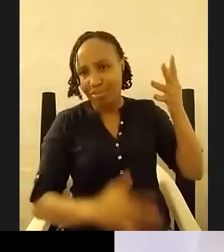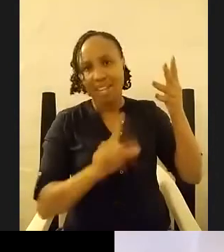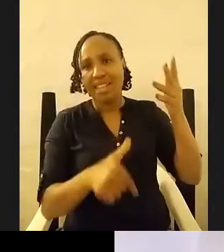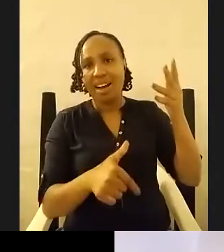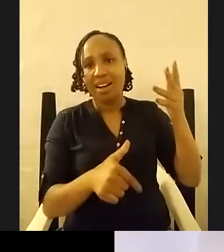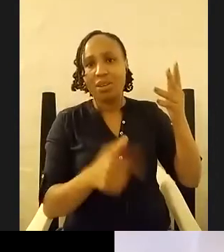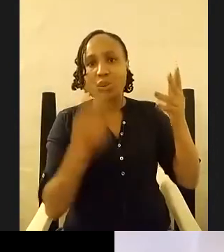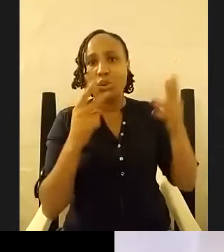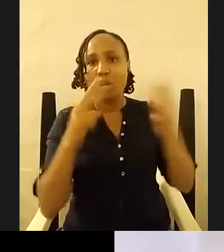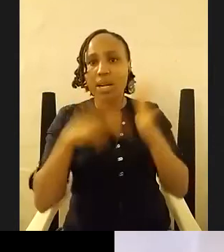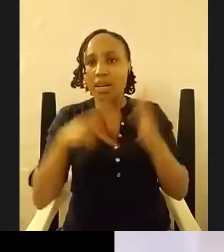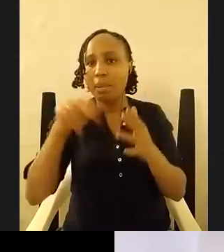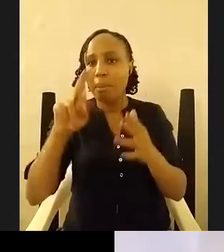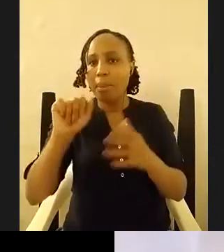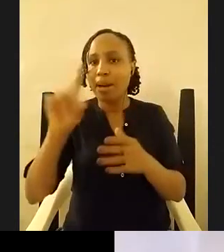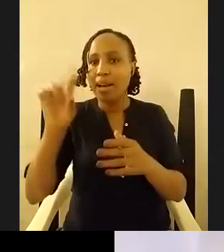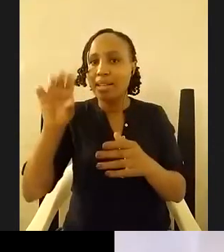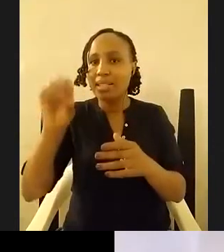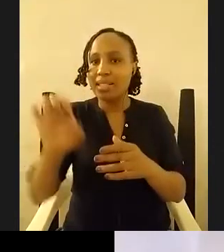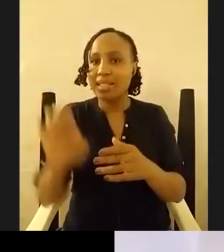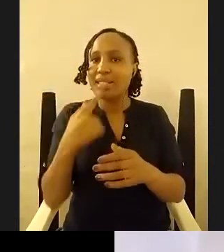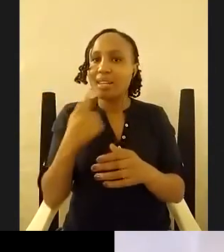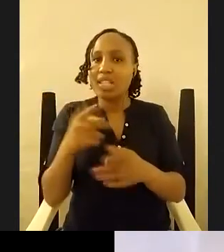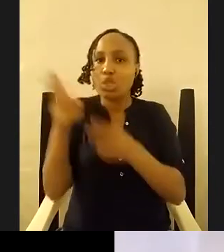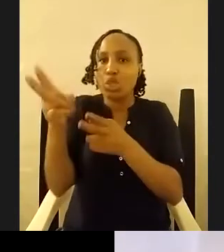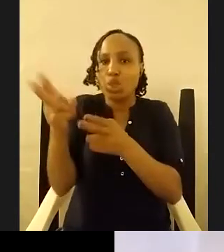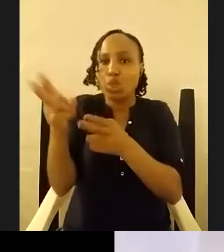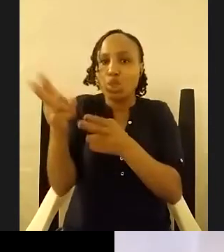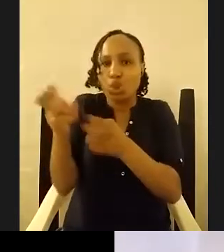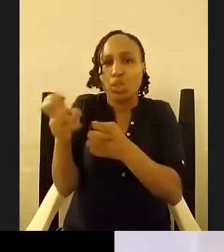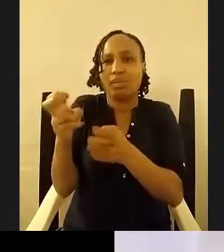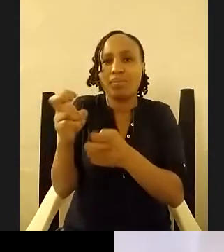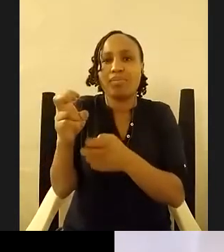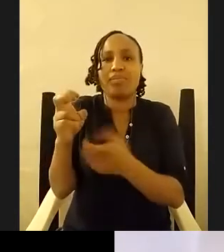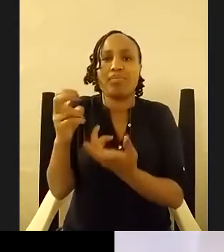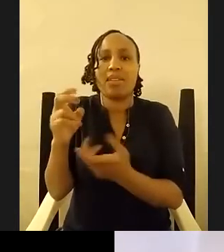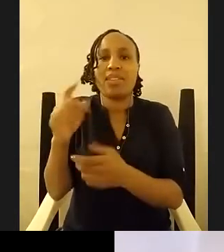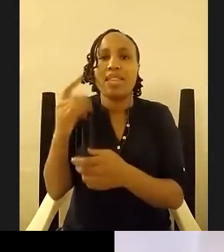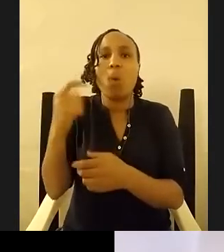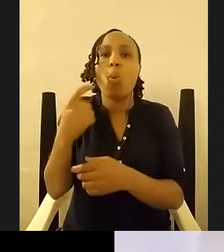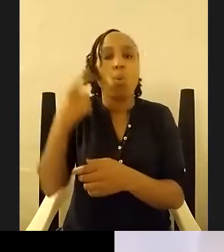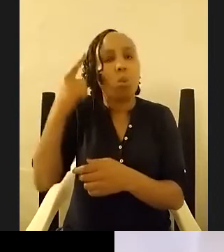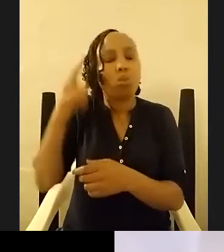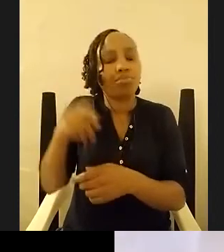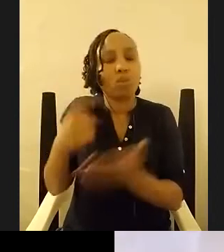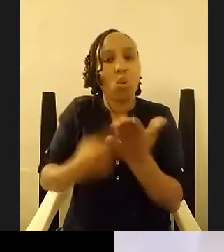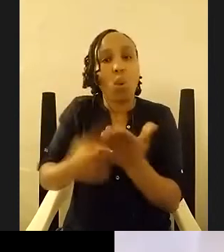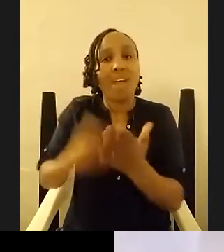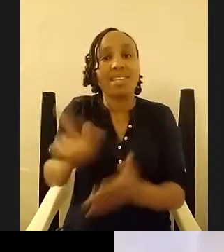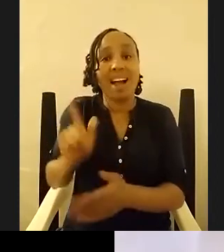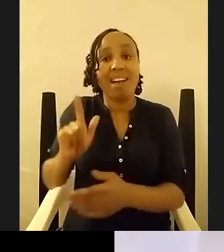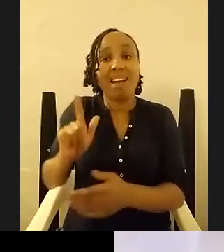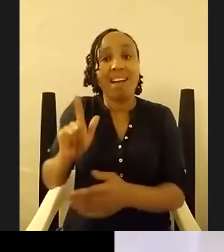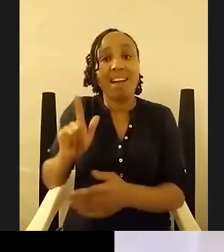shoot the white girl fast with the rest they take their time and it is the expansion of that sentence that i mean yeah i mean like how